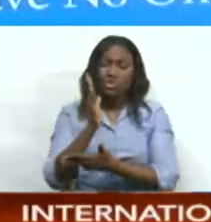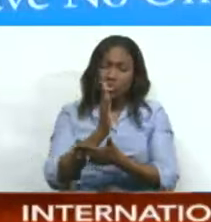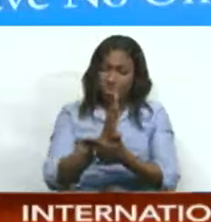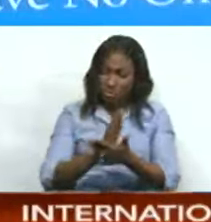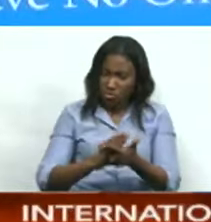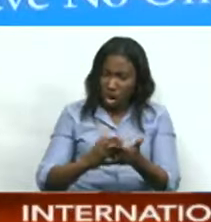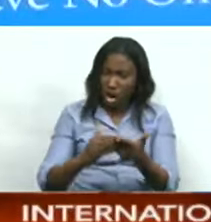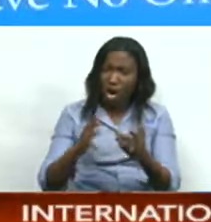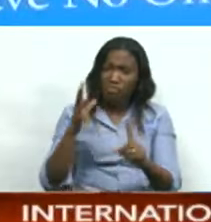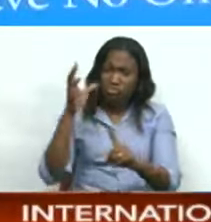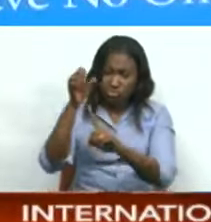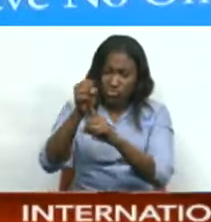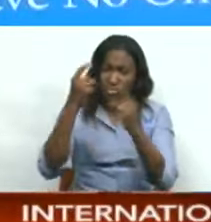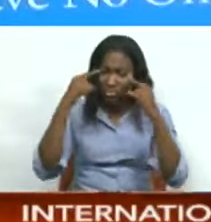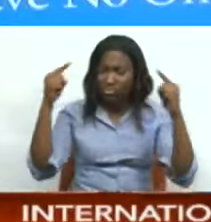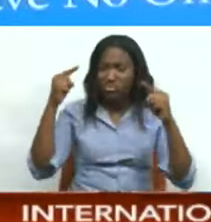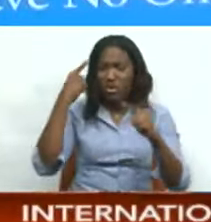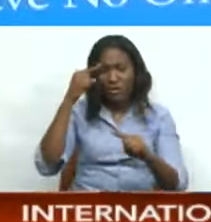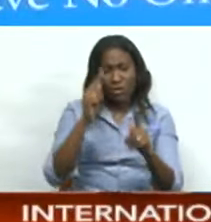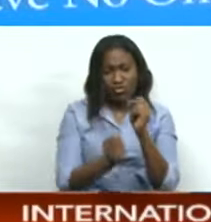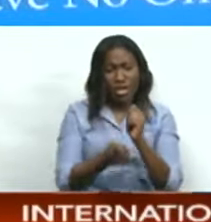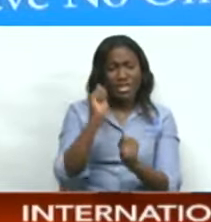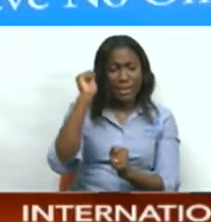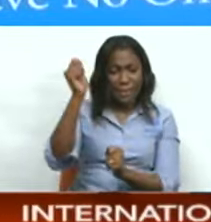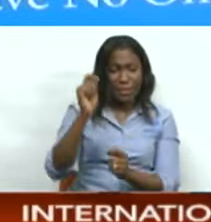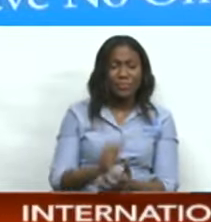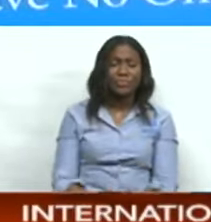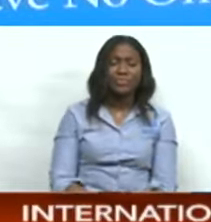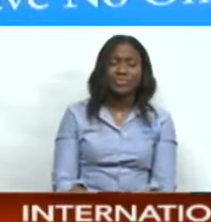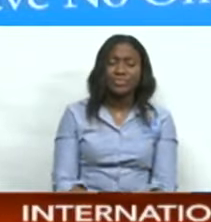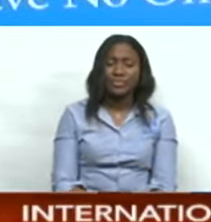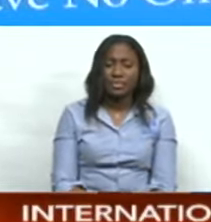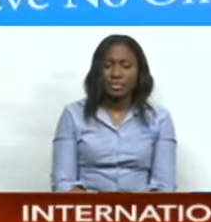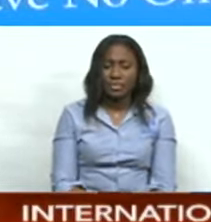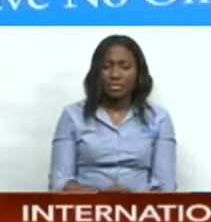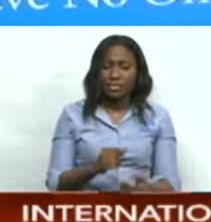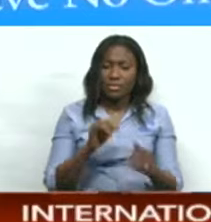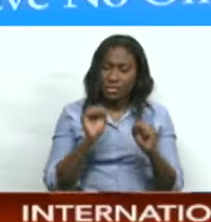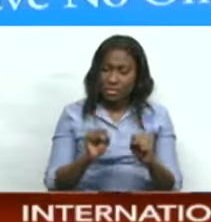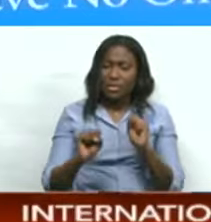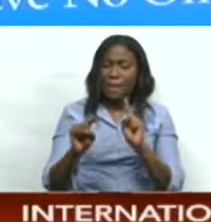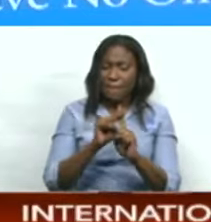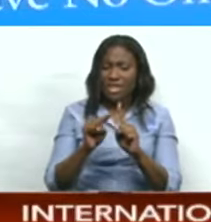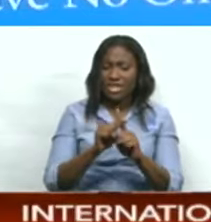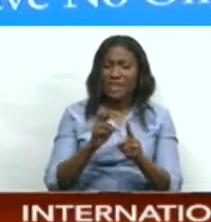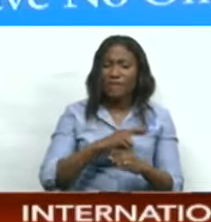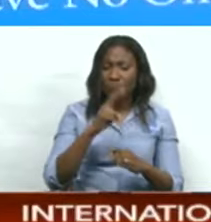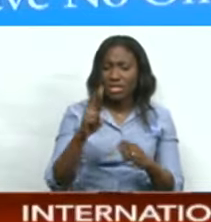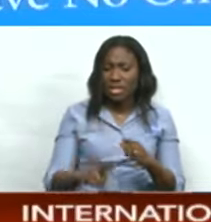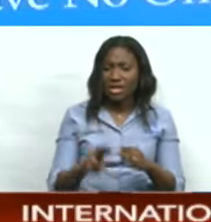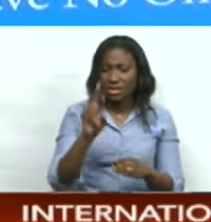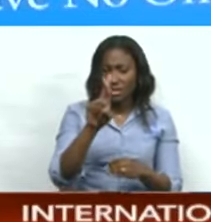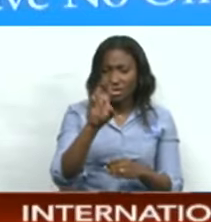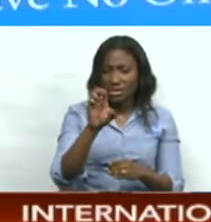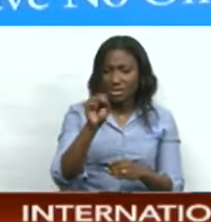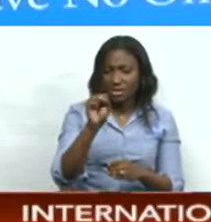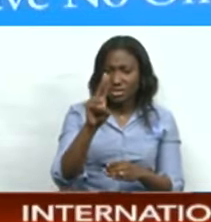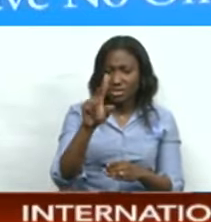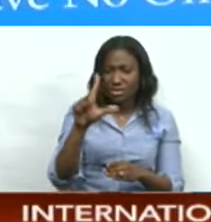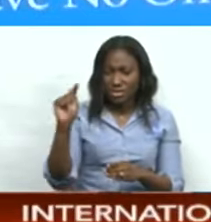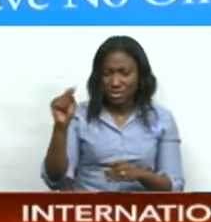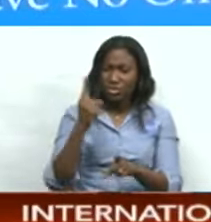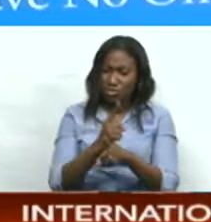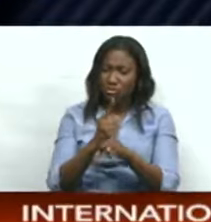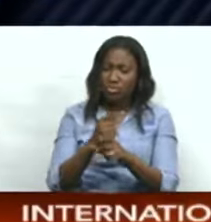by Trinidad and Tobago. This is a positive result. But in an interview with CNC3 News,